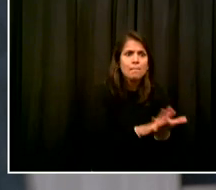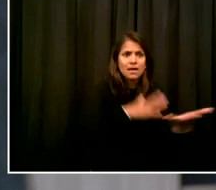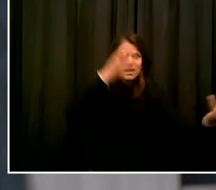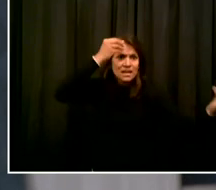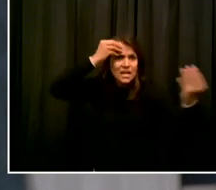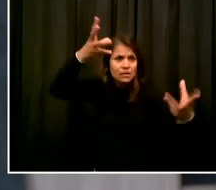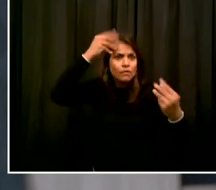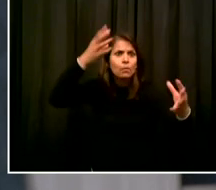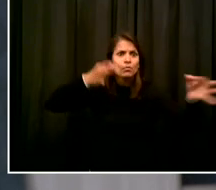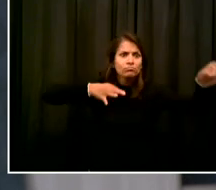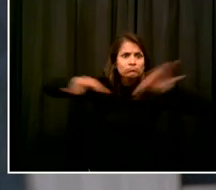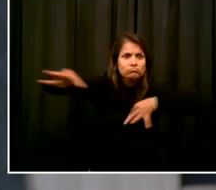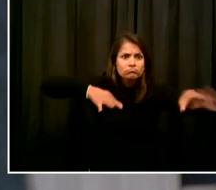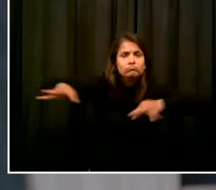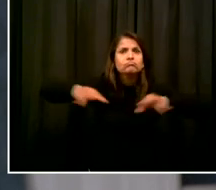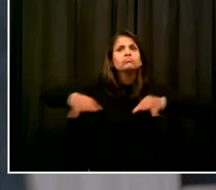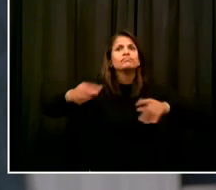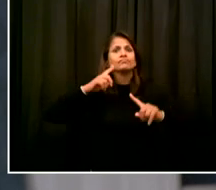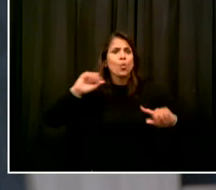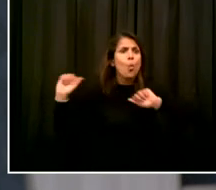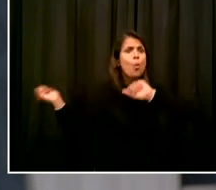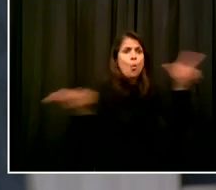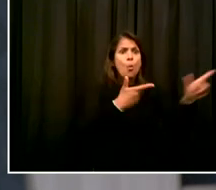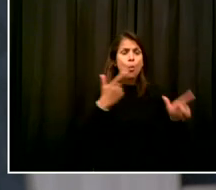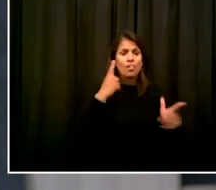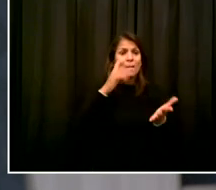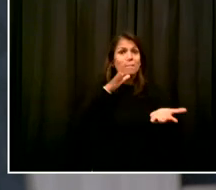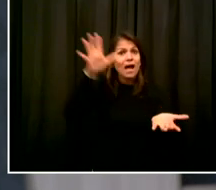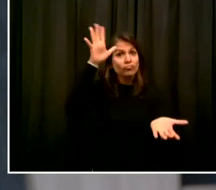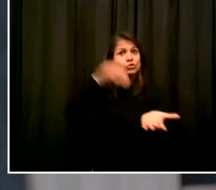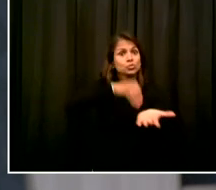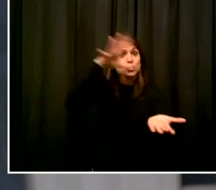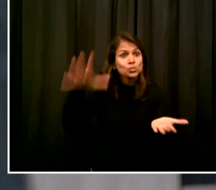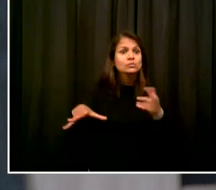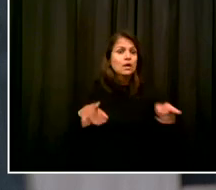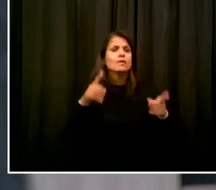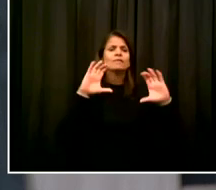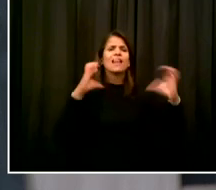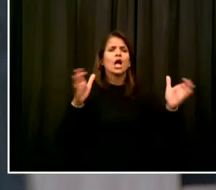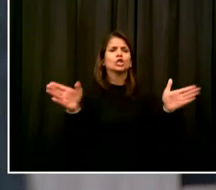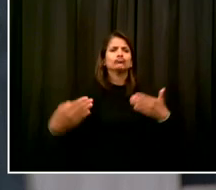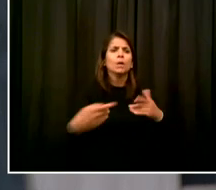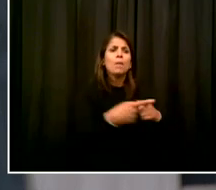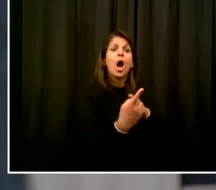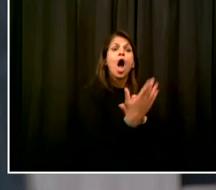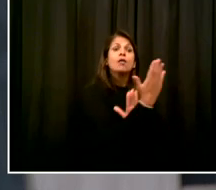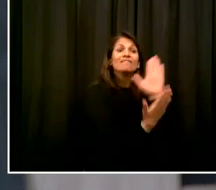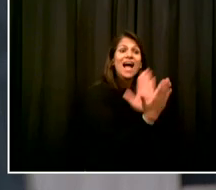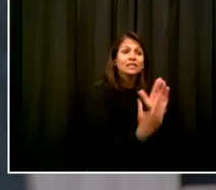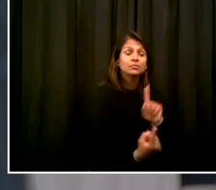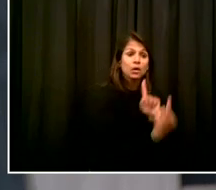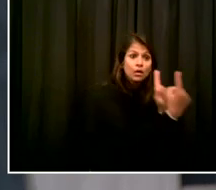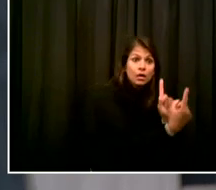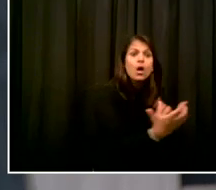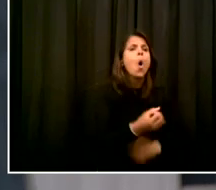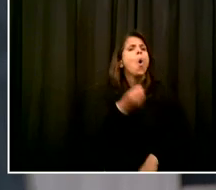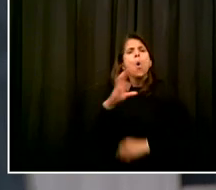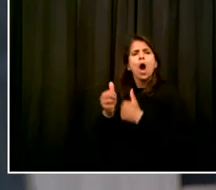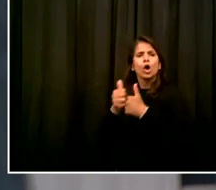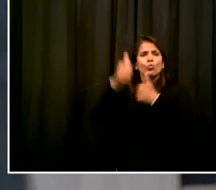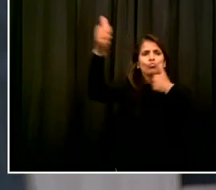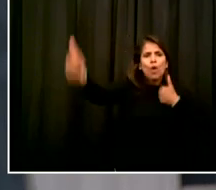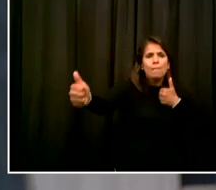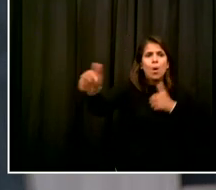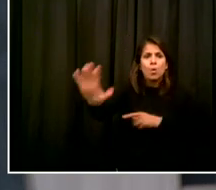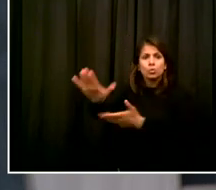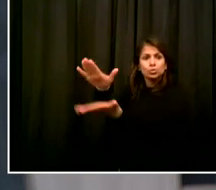formats so that teachers can utilize them in both ways. And we're going to continue to train not only teachers, but we're going to train in